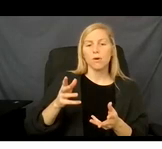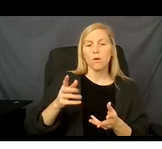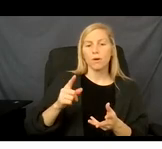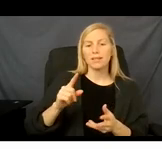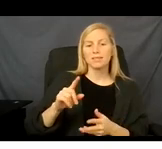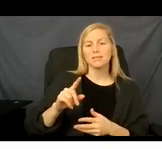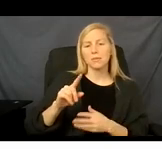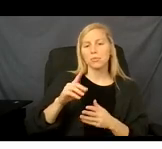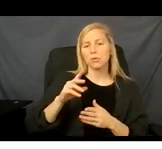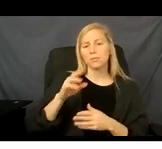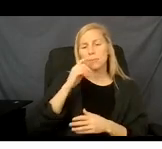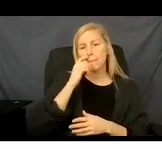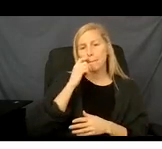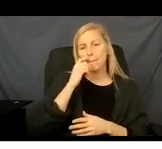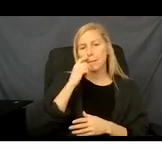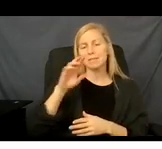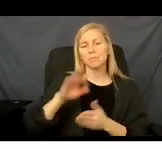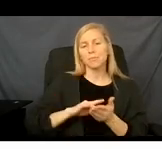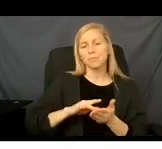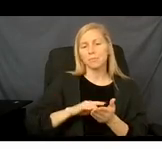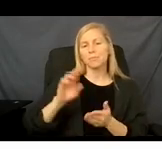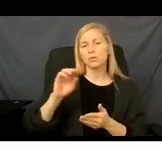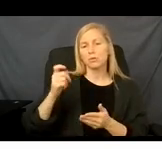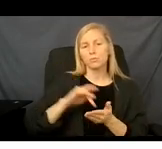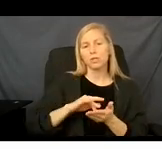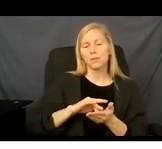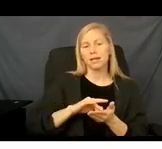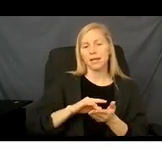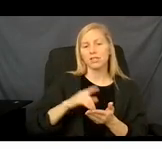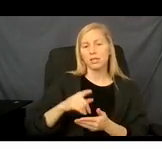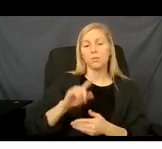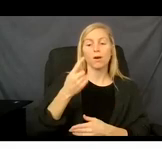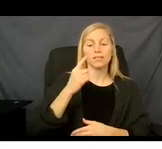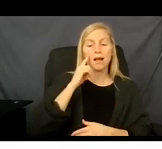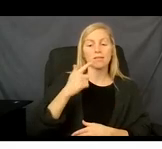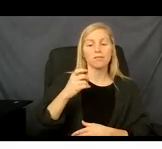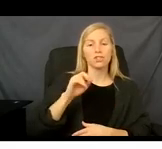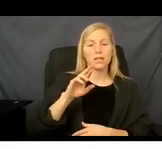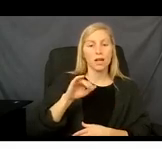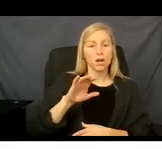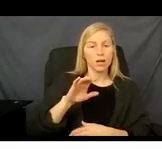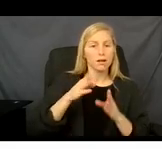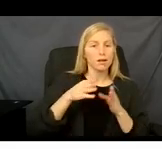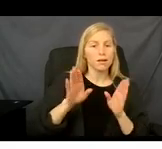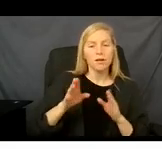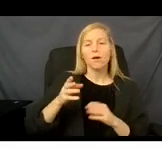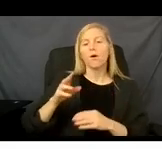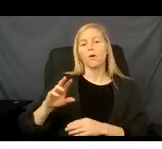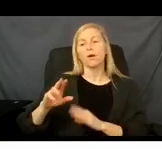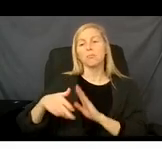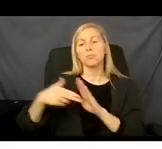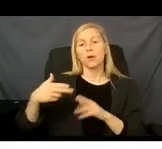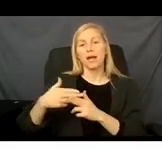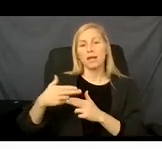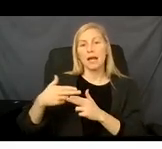generic, $3 for brand name. But before your Medicaid managed care plan kicks in, you are responsible